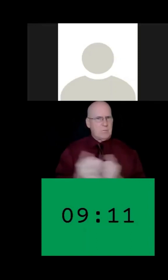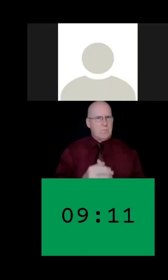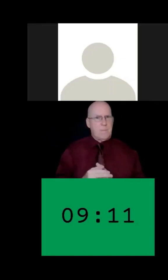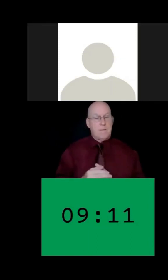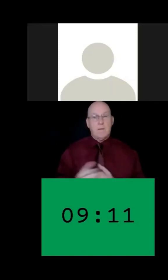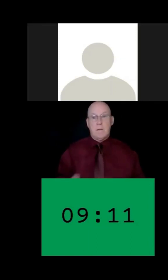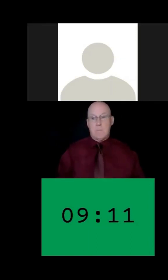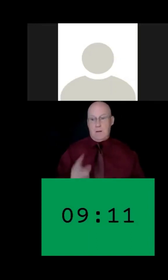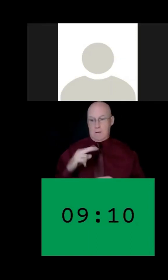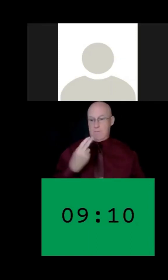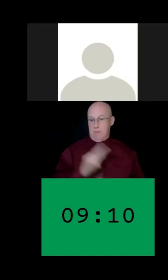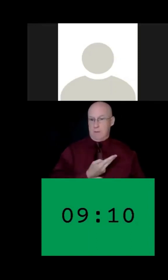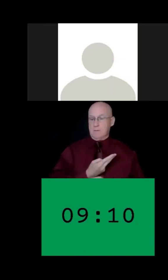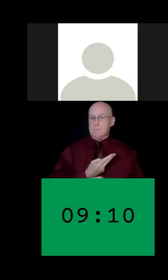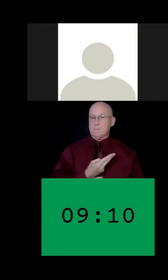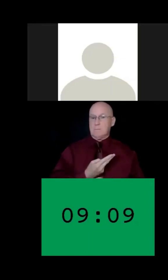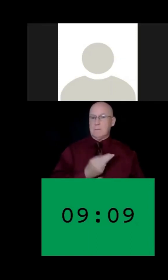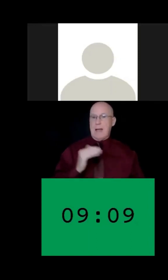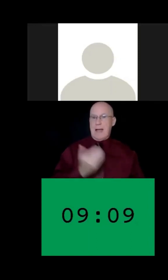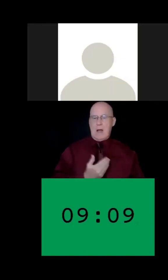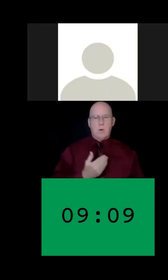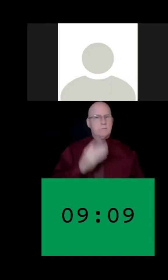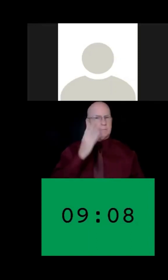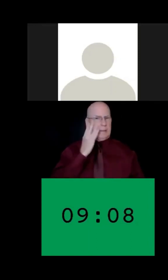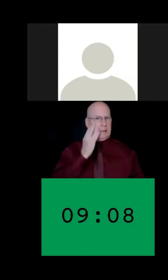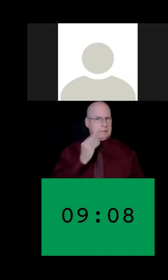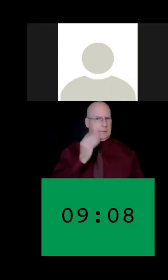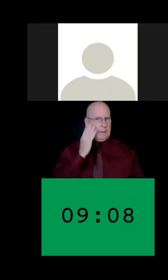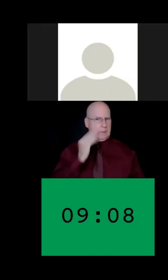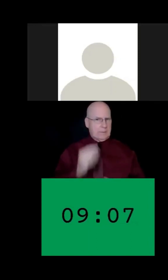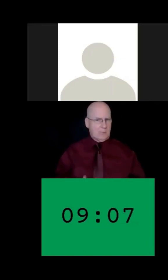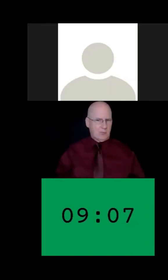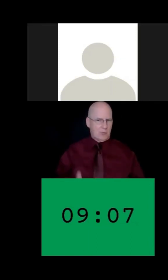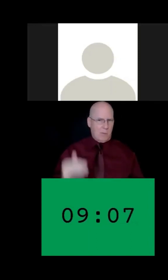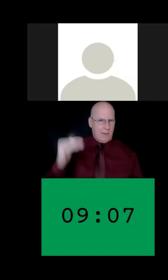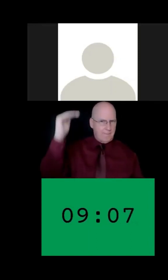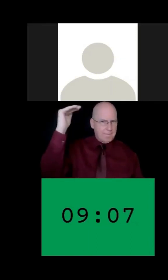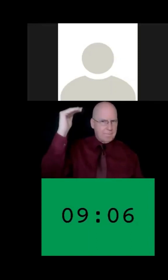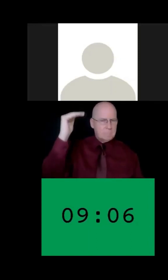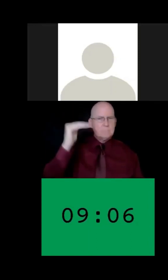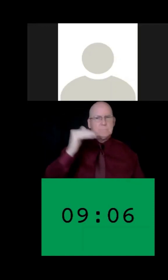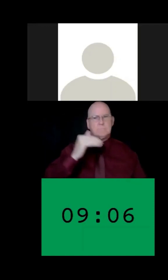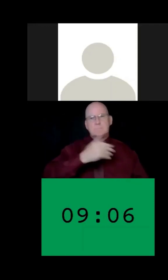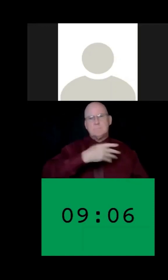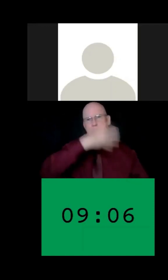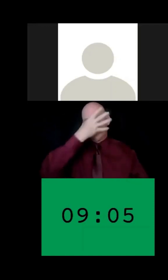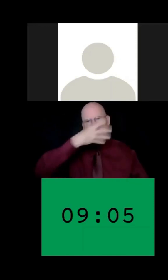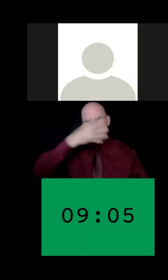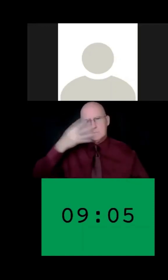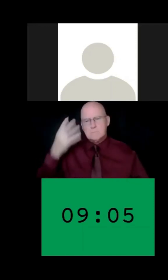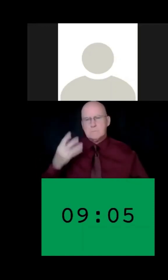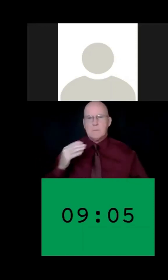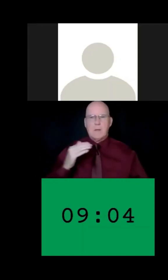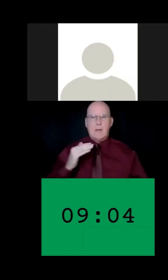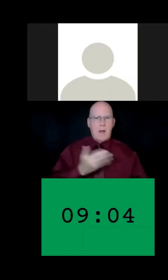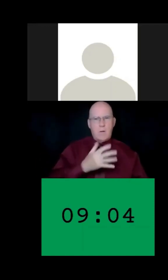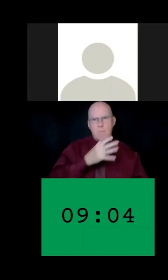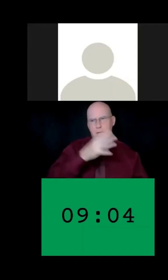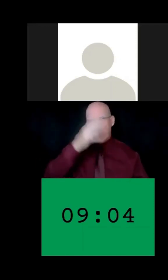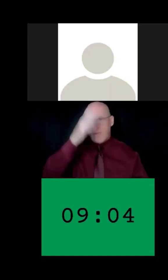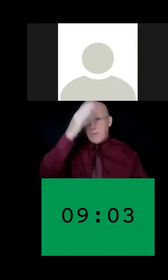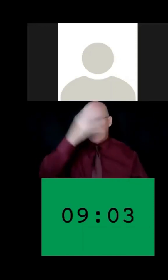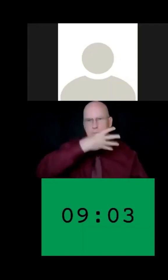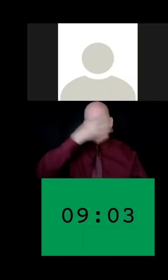of us, that has to do with our lived experiences as immigrants, children of immigrants, or migrant families,